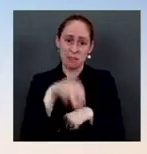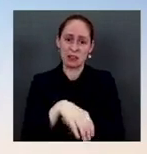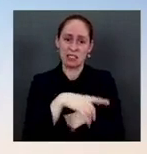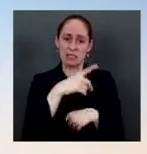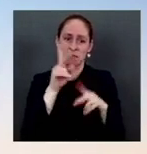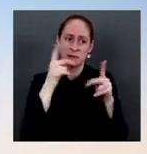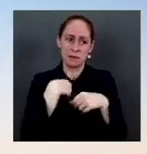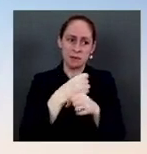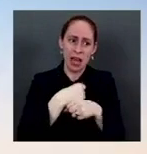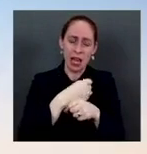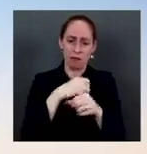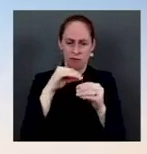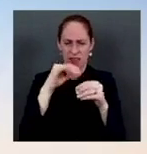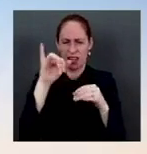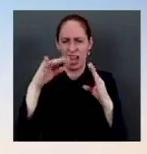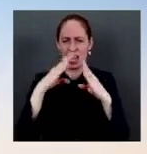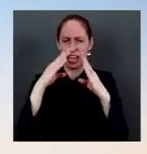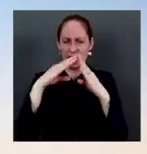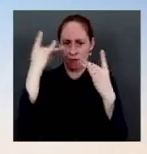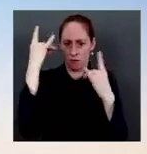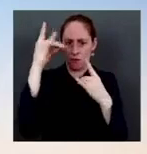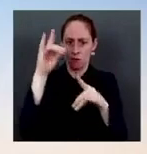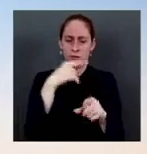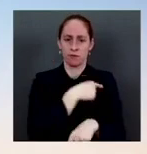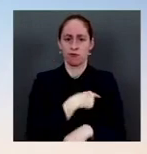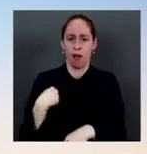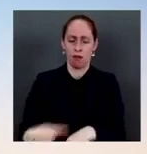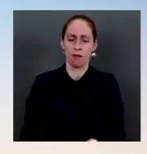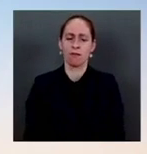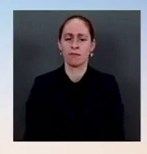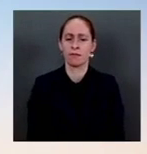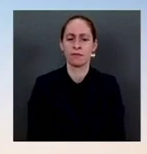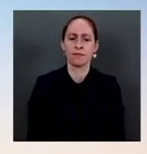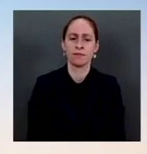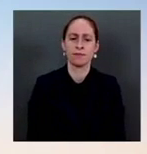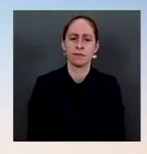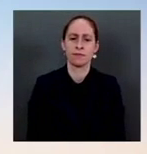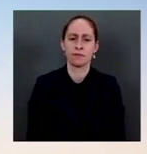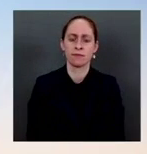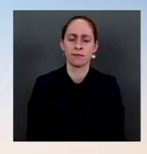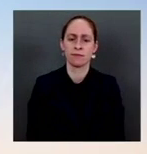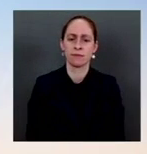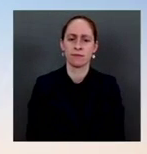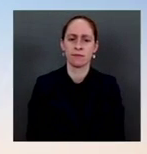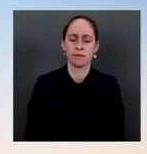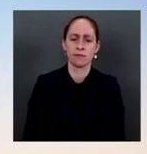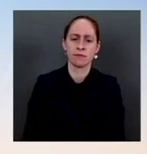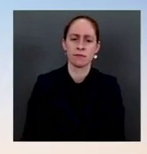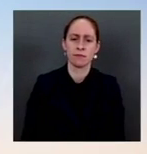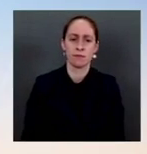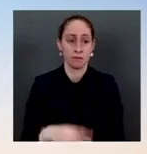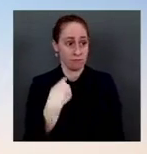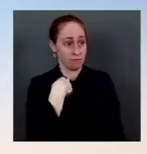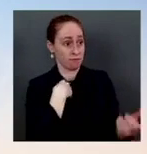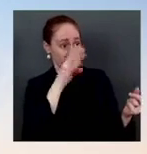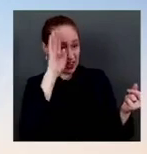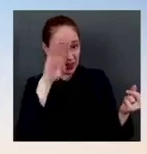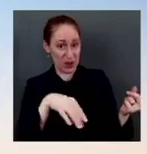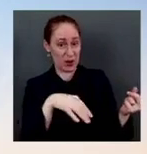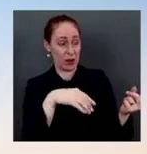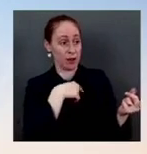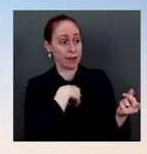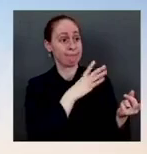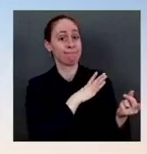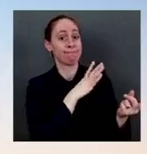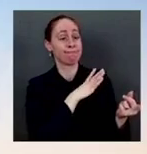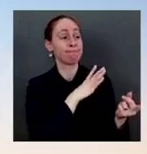legal risk, reputational and customer risk, not just in the United States, but in Europe and other regions of the world. So that's broadly